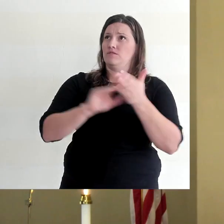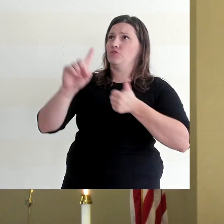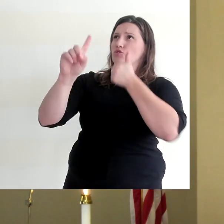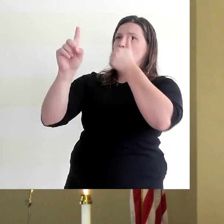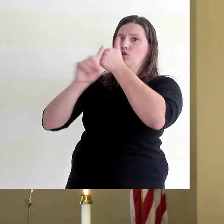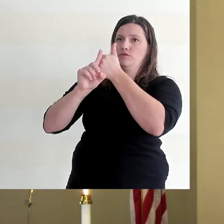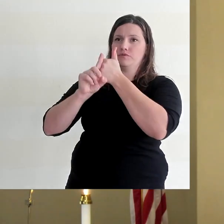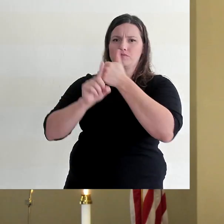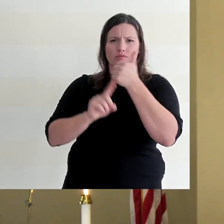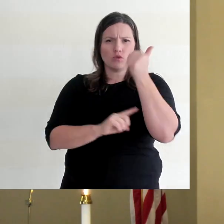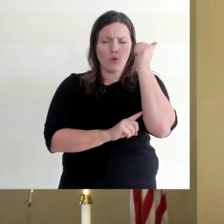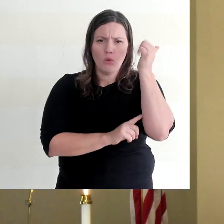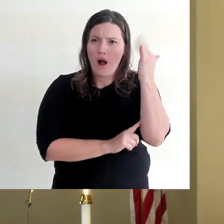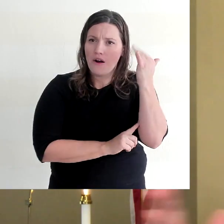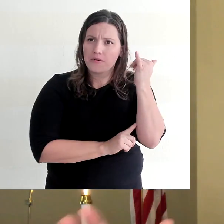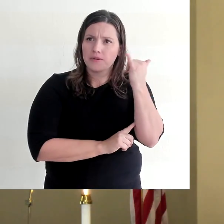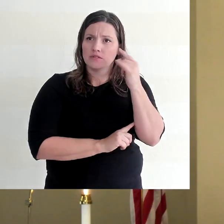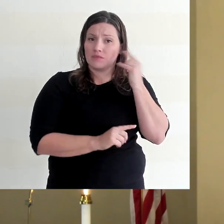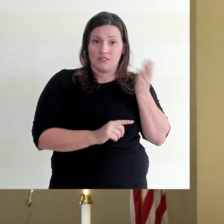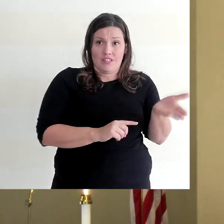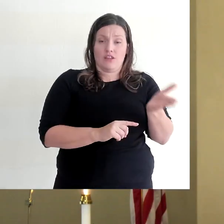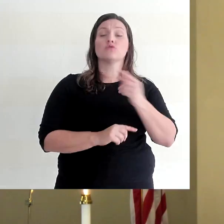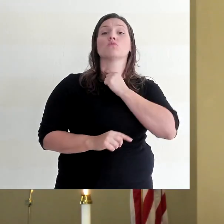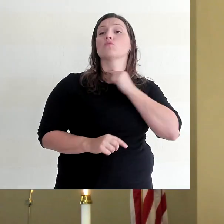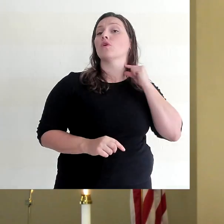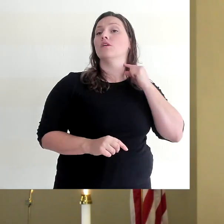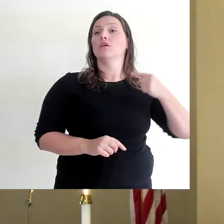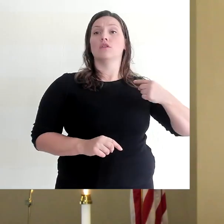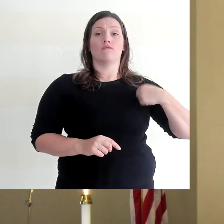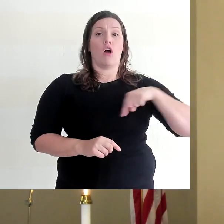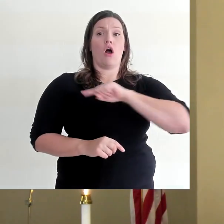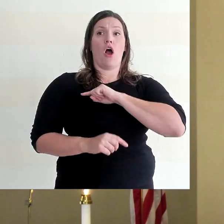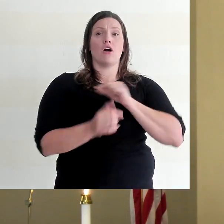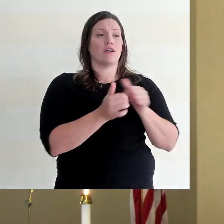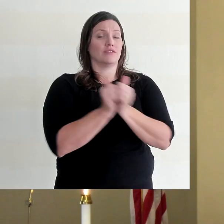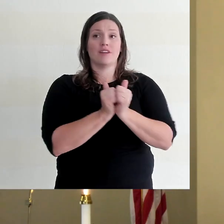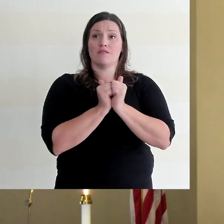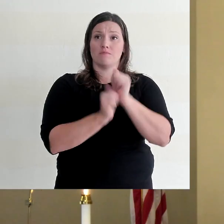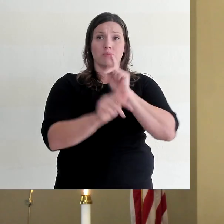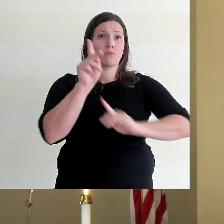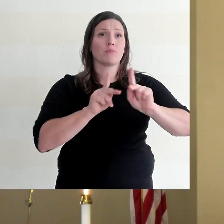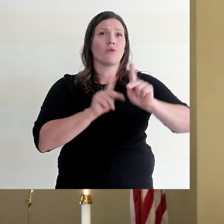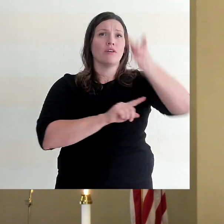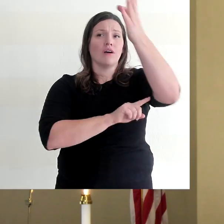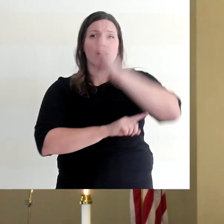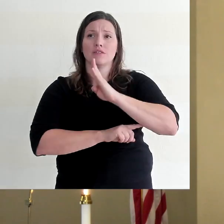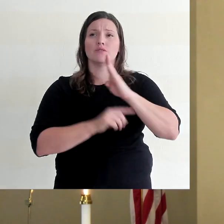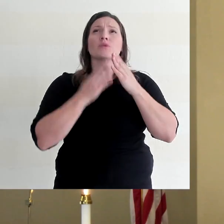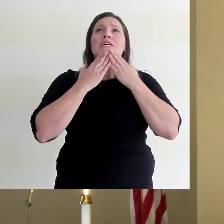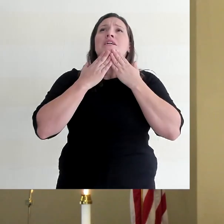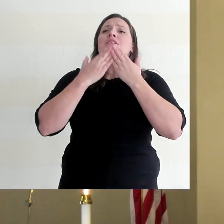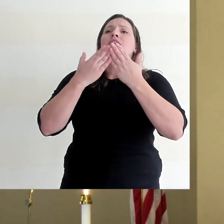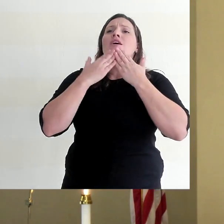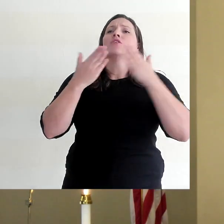holy priesthood, all of us together as a congregation, as the people of God, we